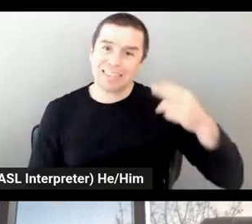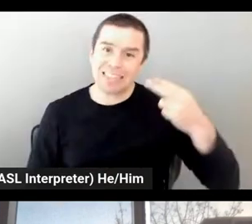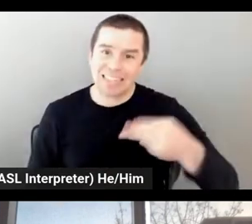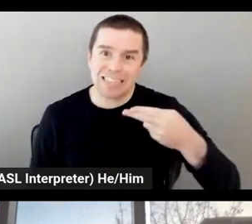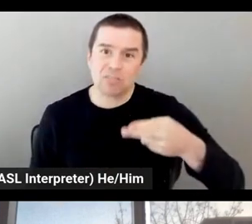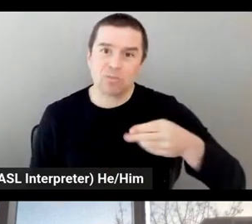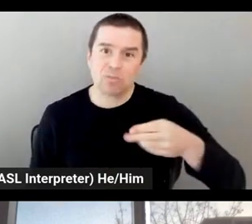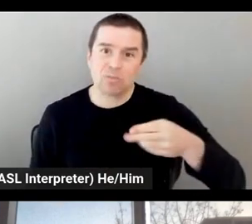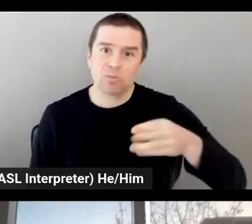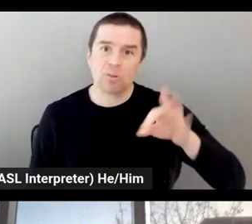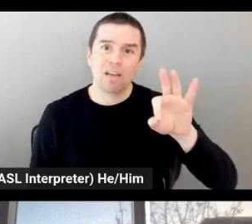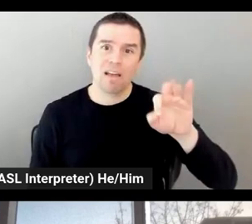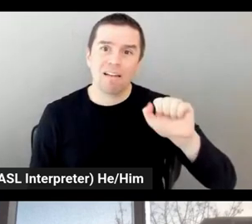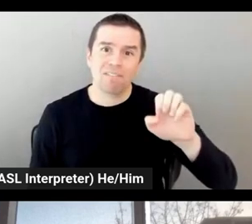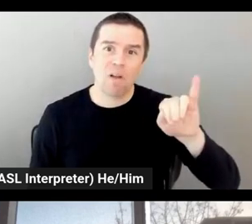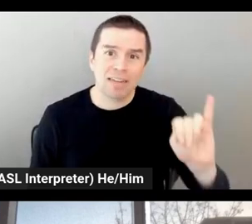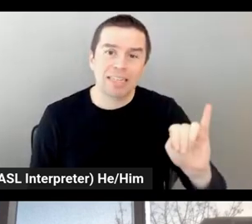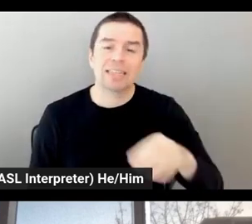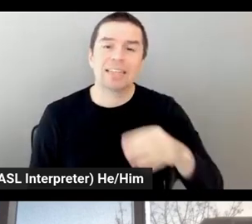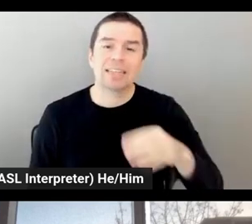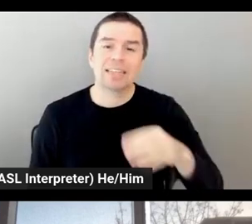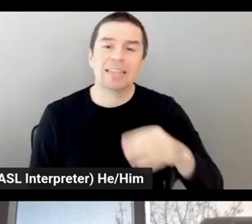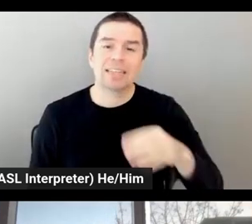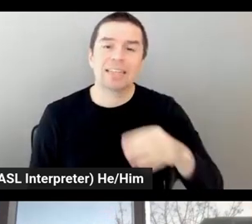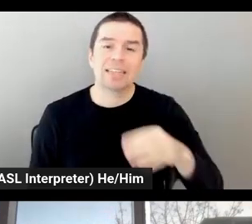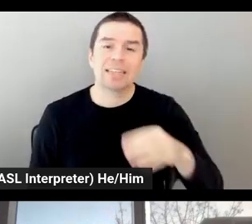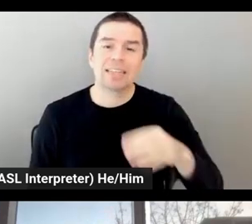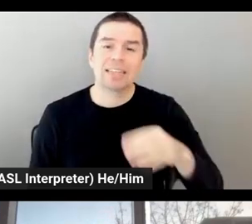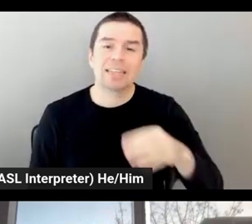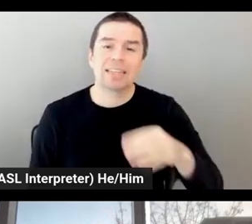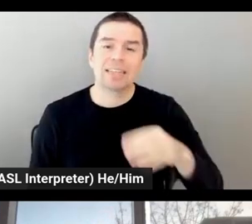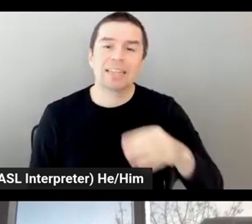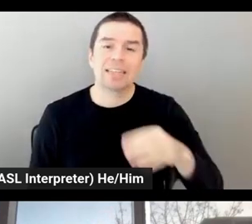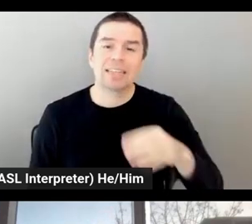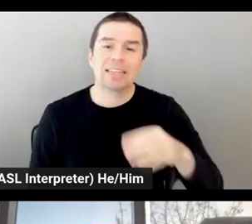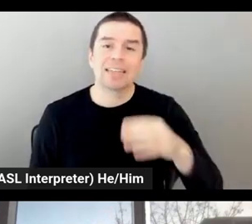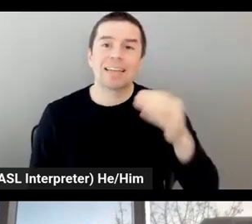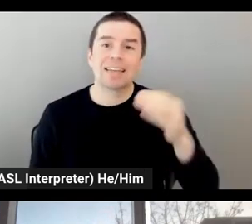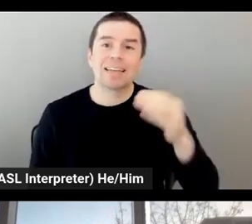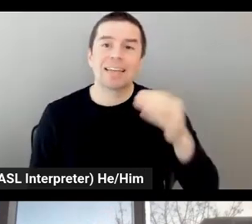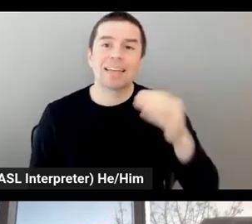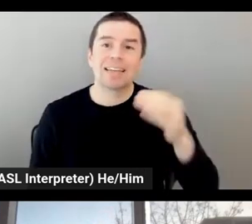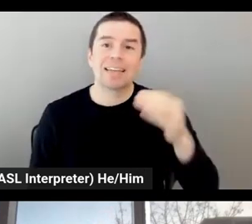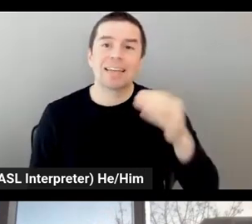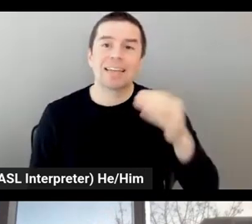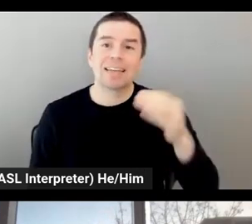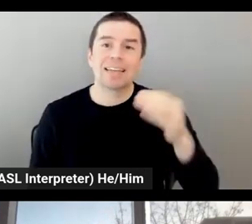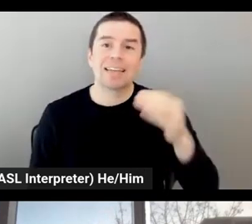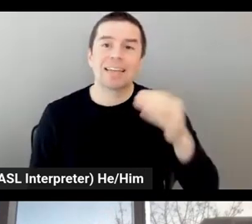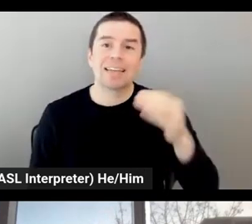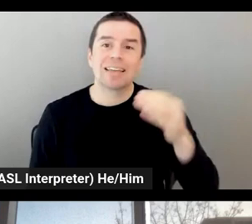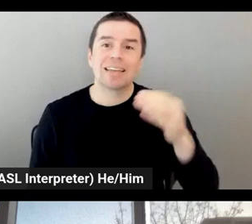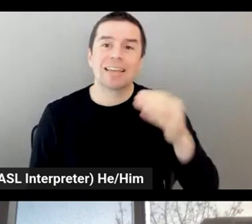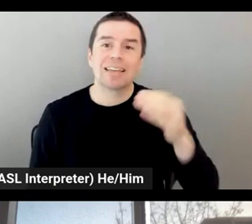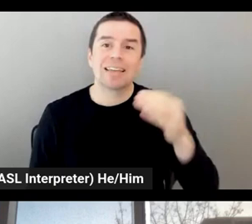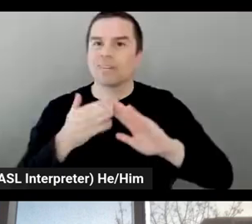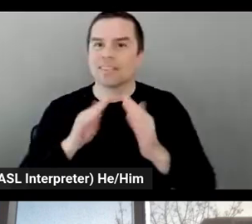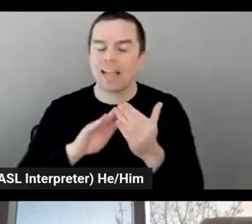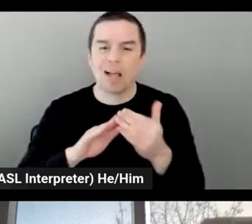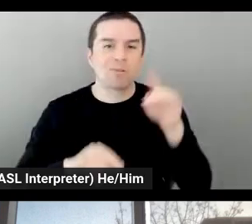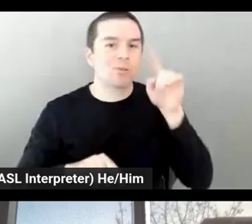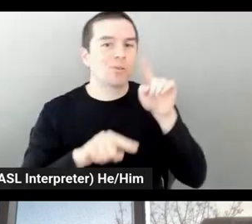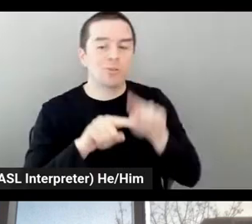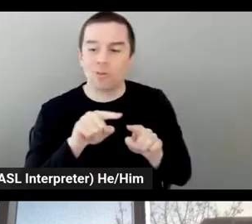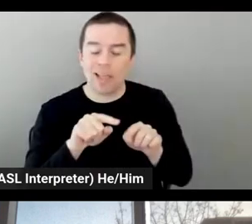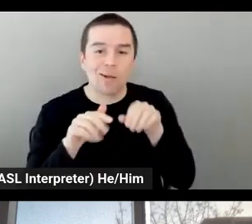You can't turn a corner. You can't go to a bar without seeing some sort of reference to some of the ideals and